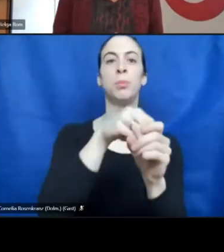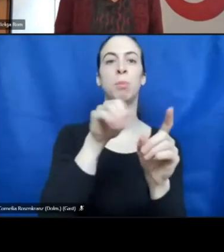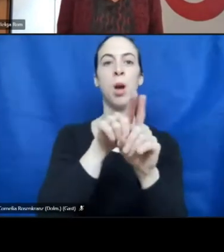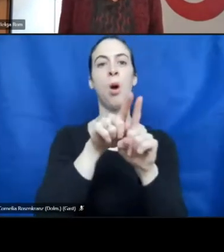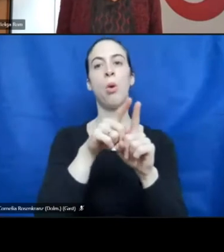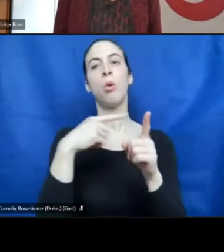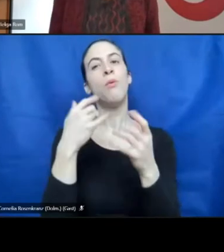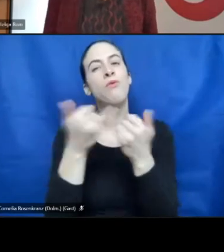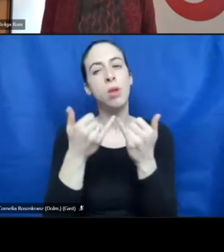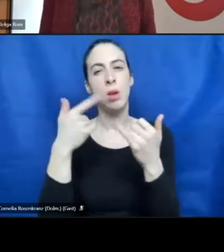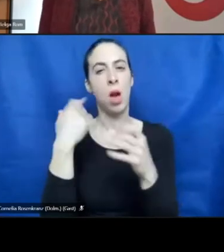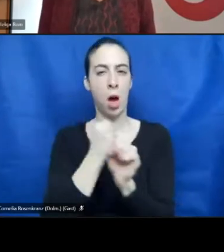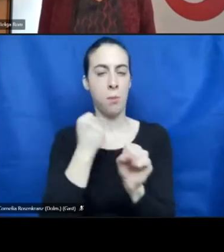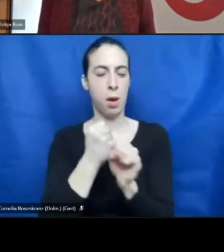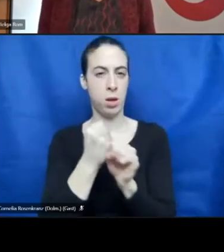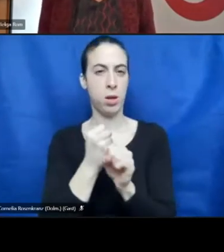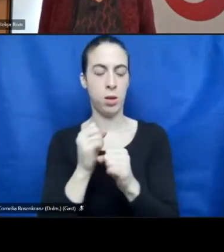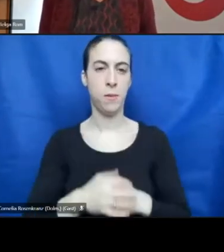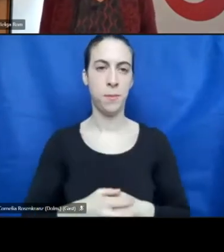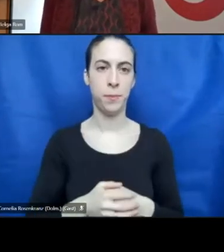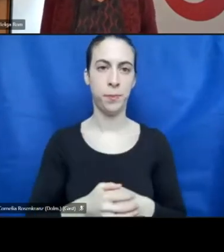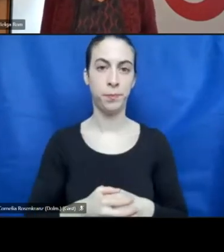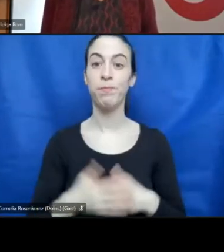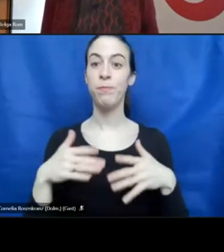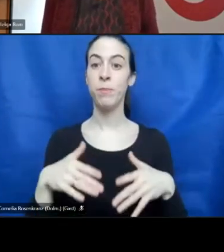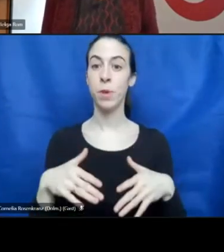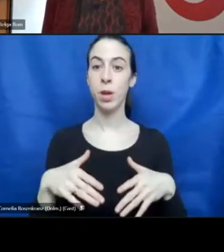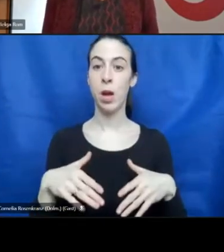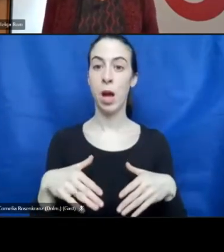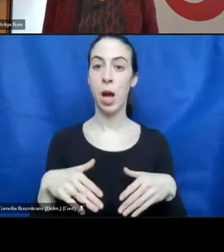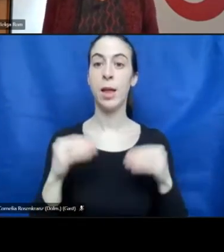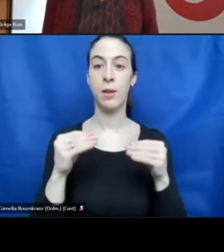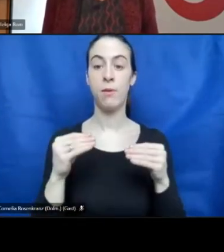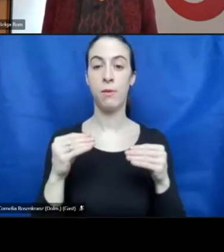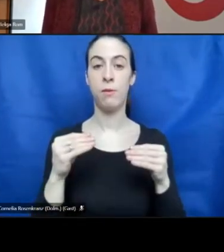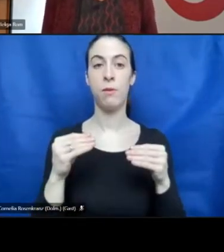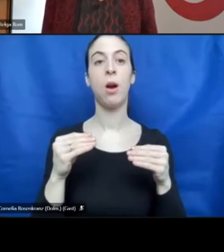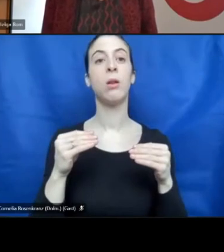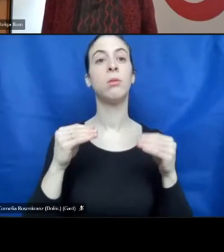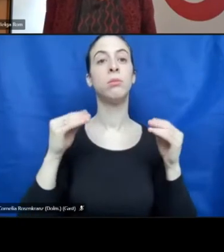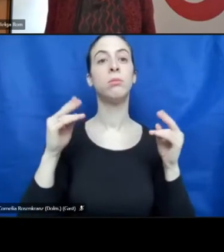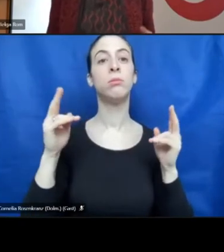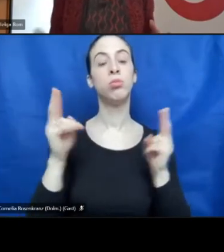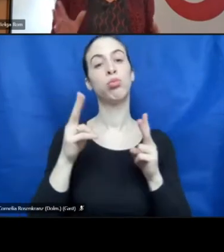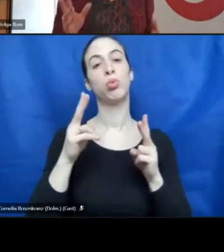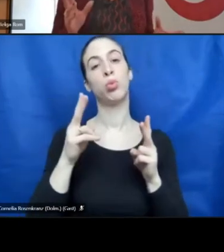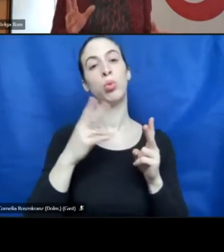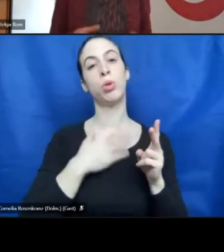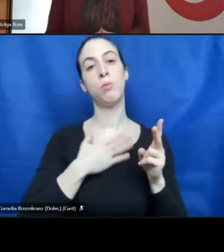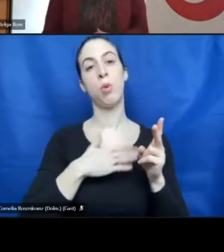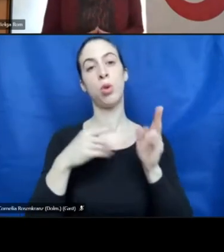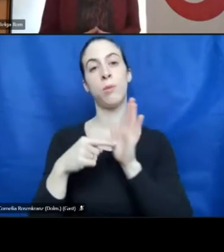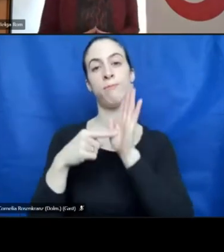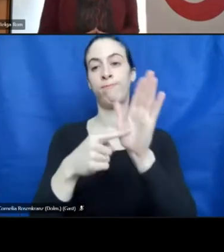work. So, at the beginning, let's briefly shed light on the initial